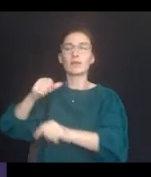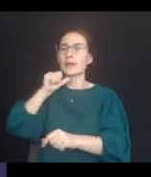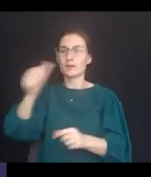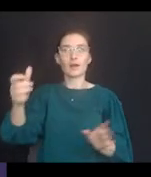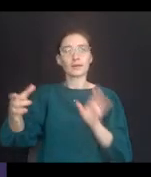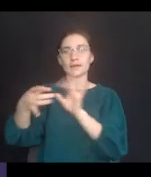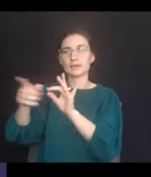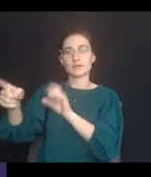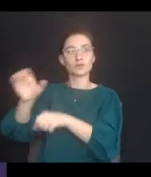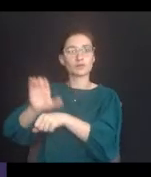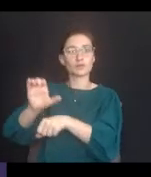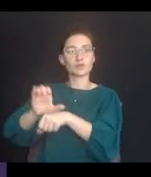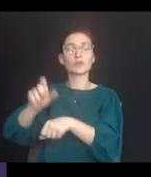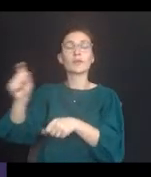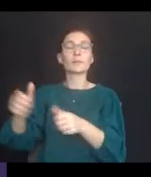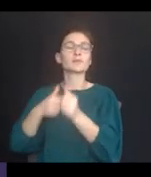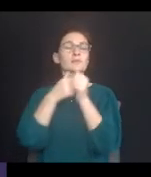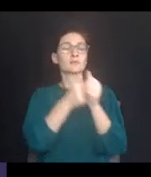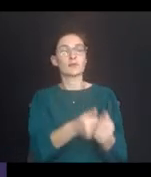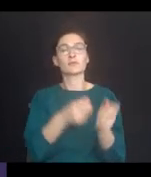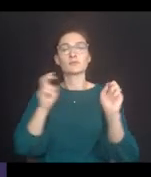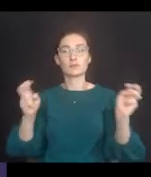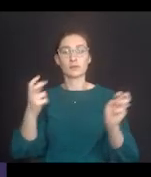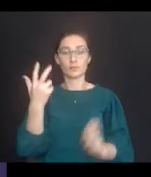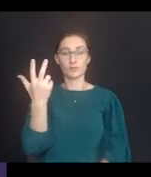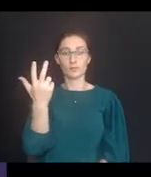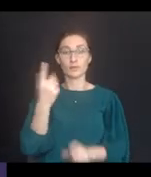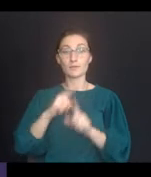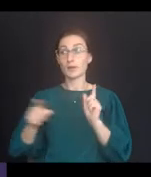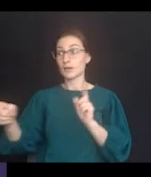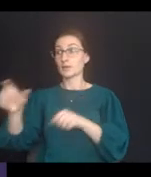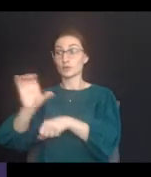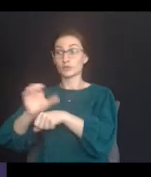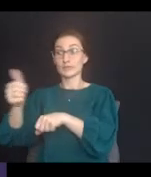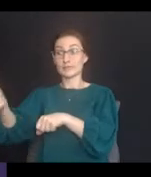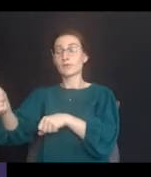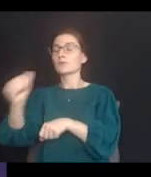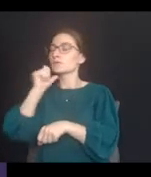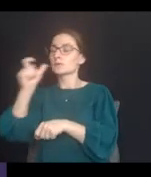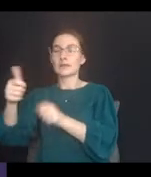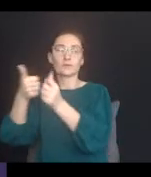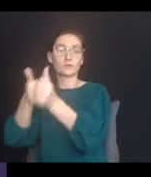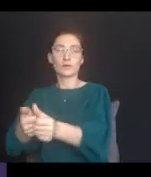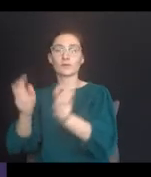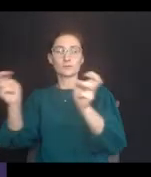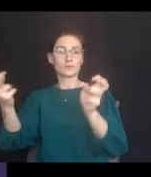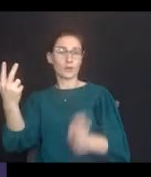connection to the church, the program has to comply with Title III, but the church does not.